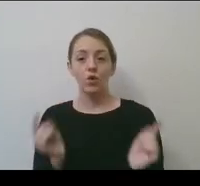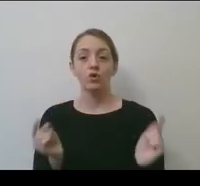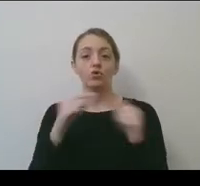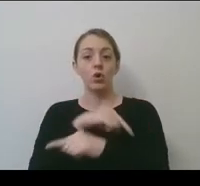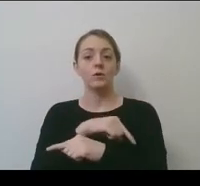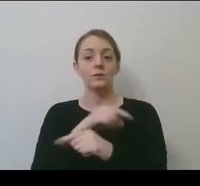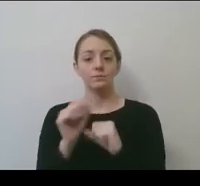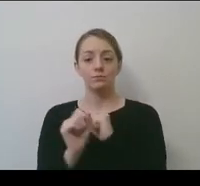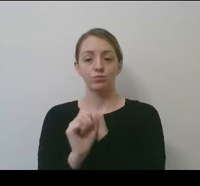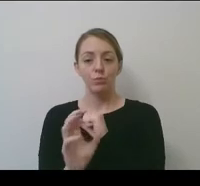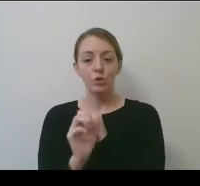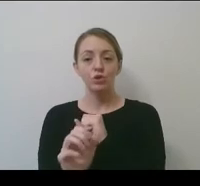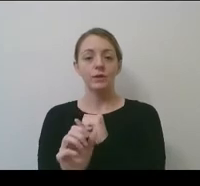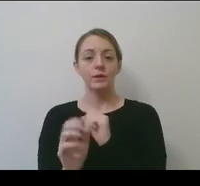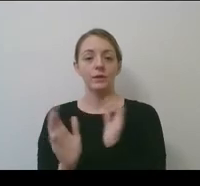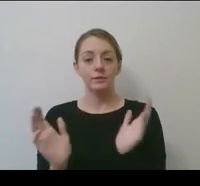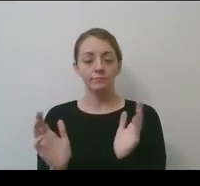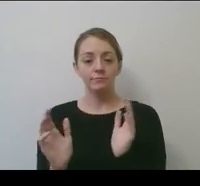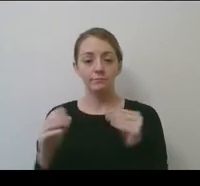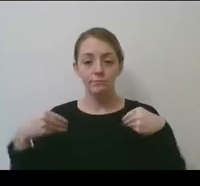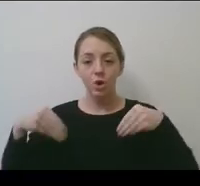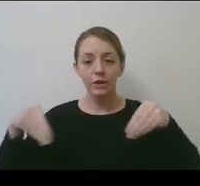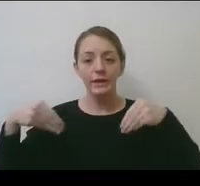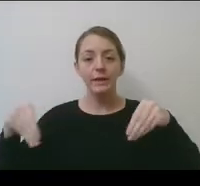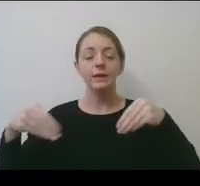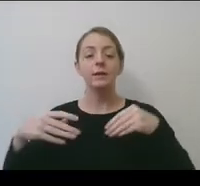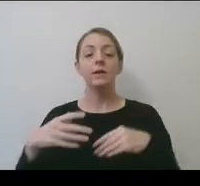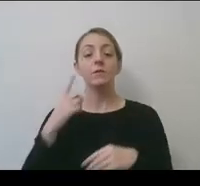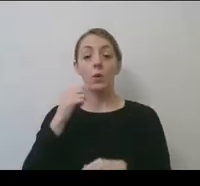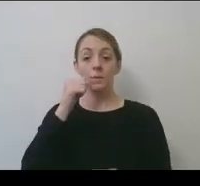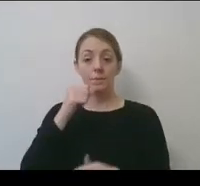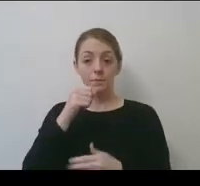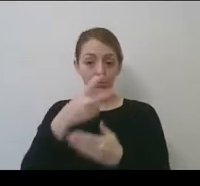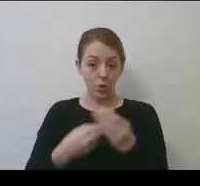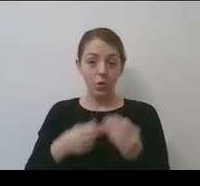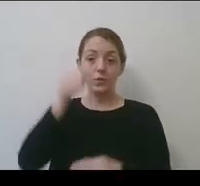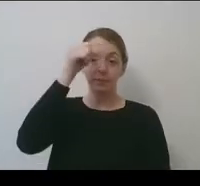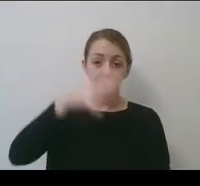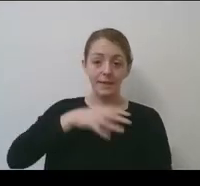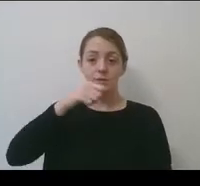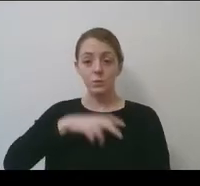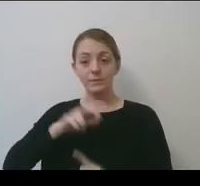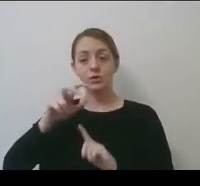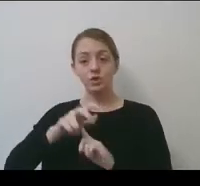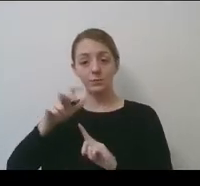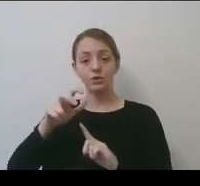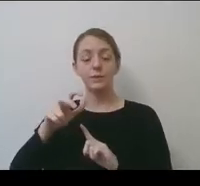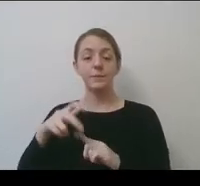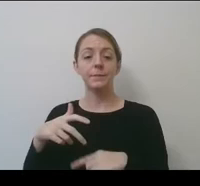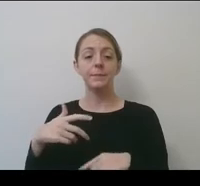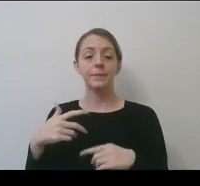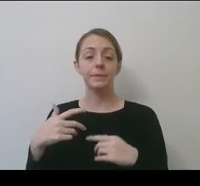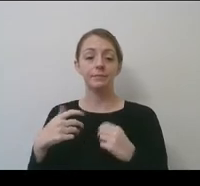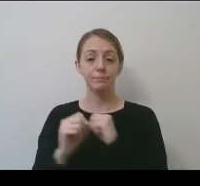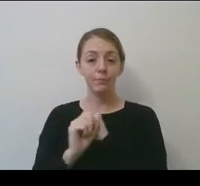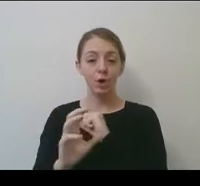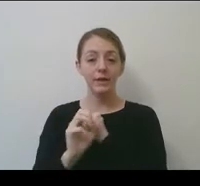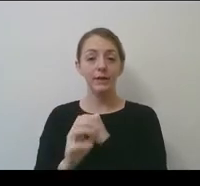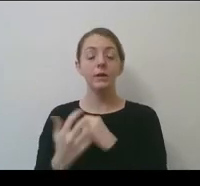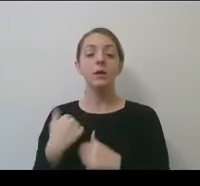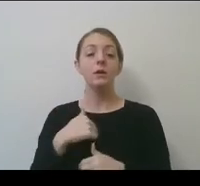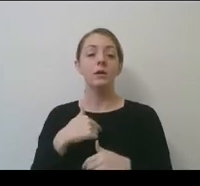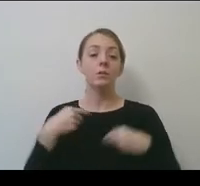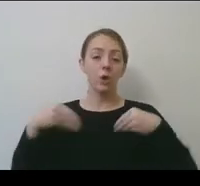marketing is that for our, for both the men's and women's championships now with our marketing staff, there is a, um, marketing